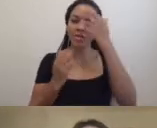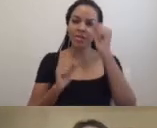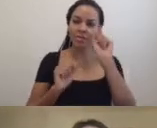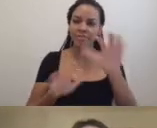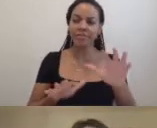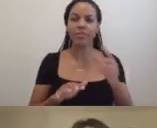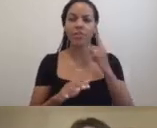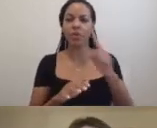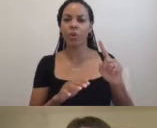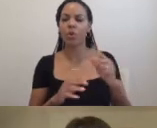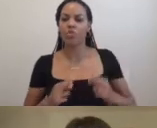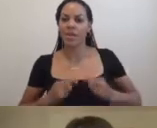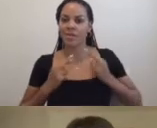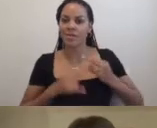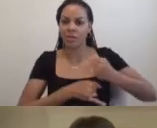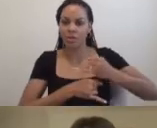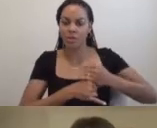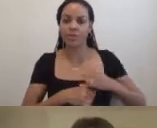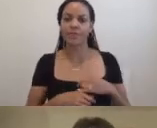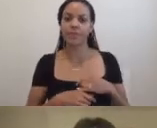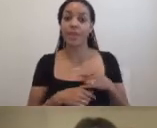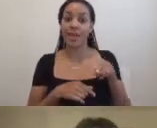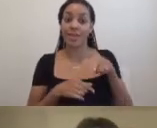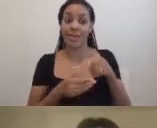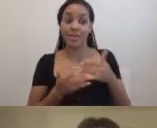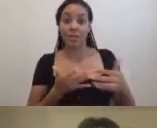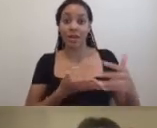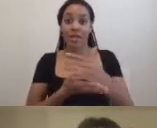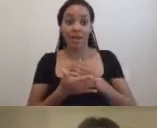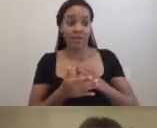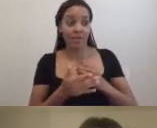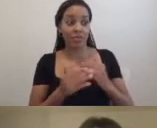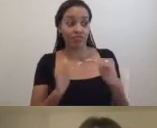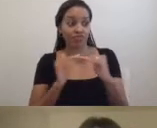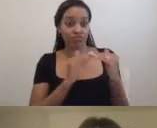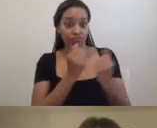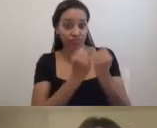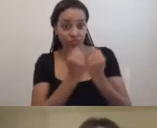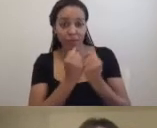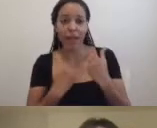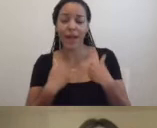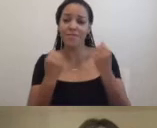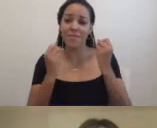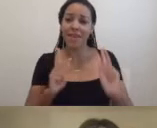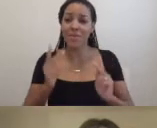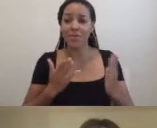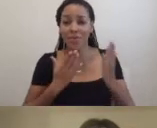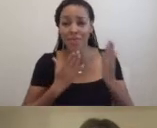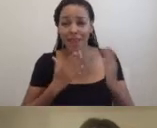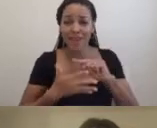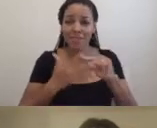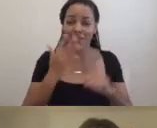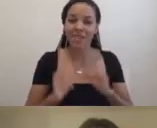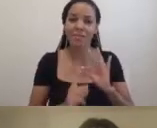This symposium has been a collective endeavor in every single way, and there are many people to thank, especially all the